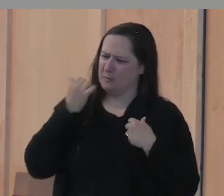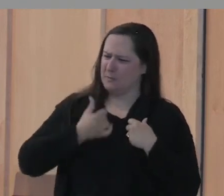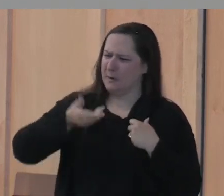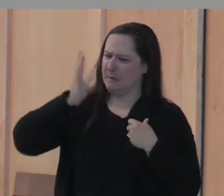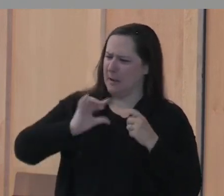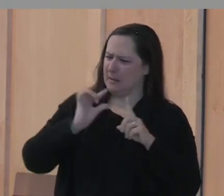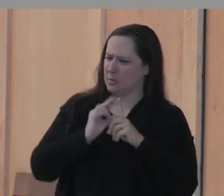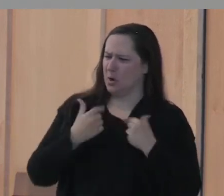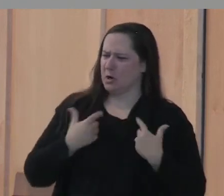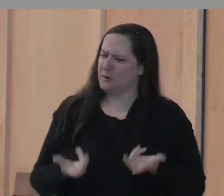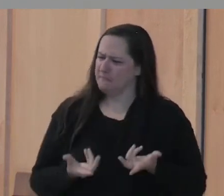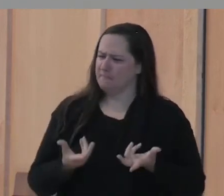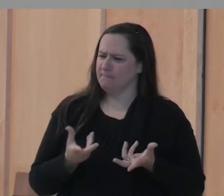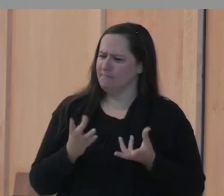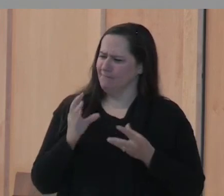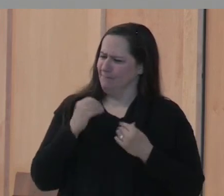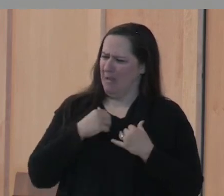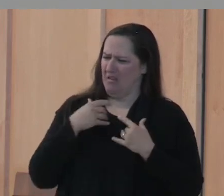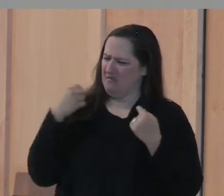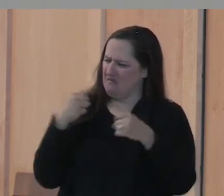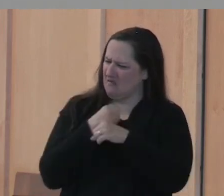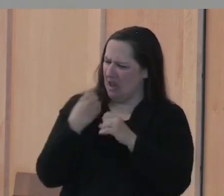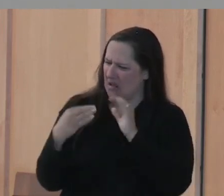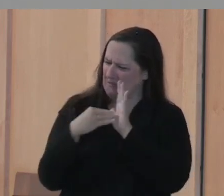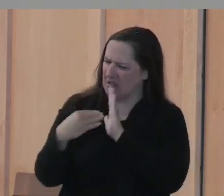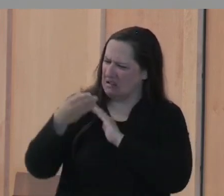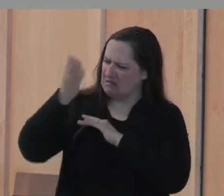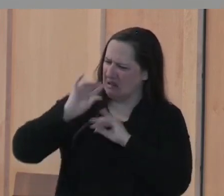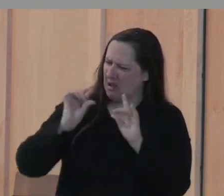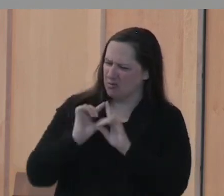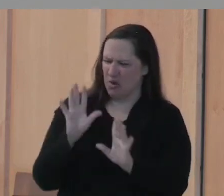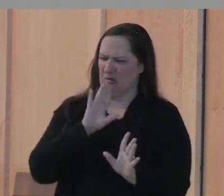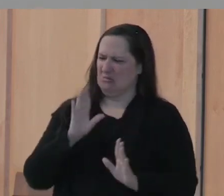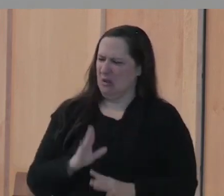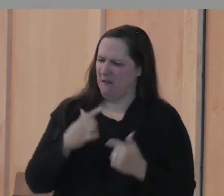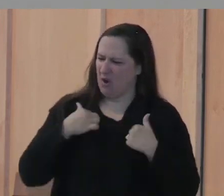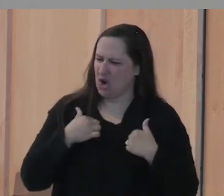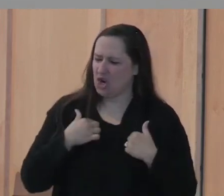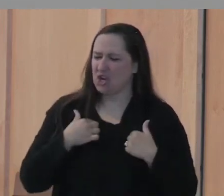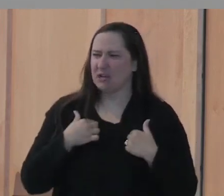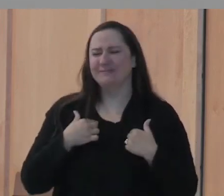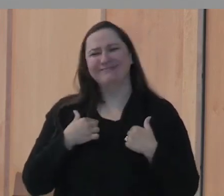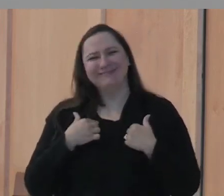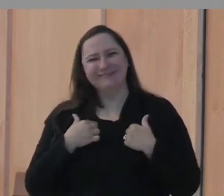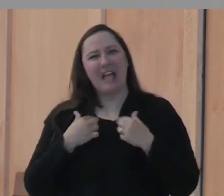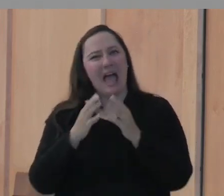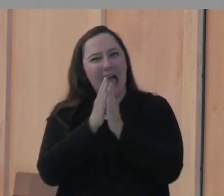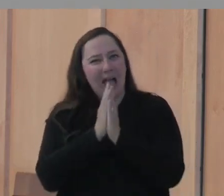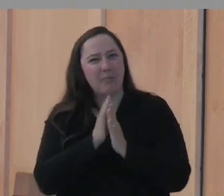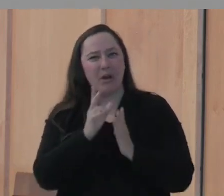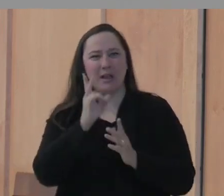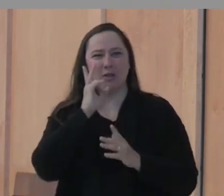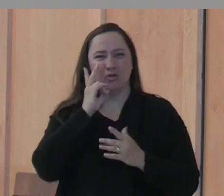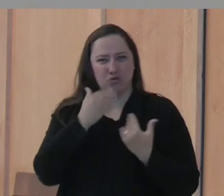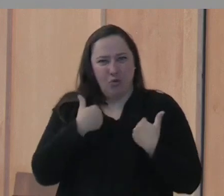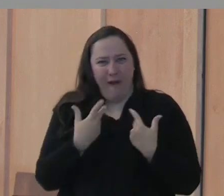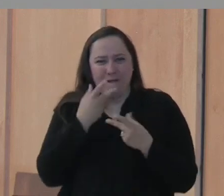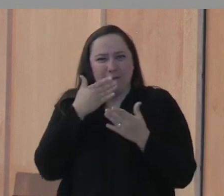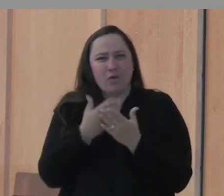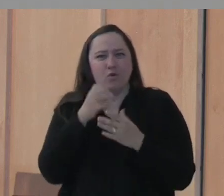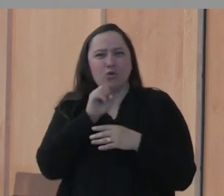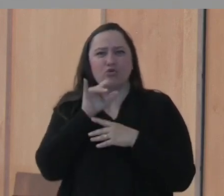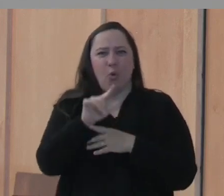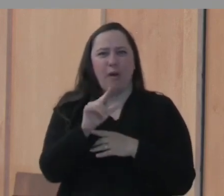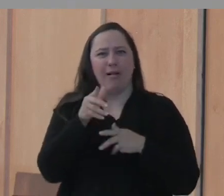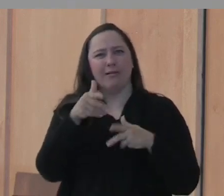of God. There's nothing in me that would ever fight against his word planted in me. I pray that you do see good soil in your heart that God has worked